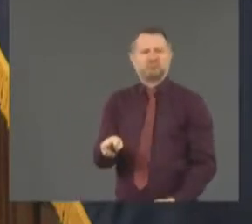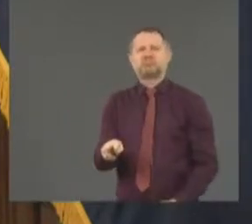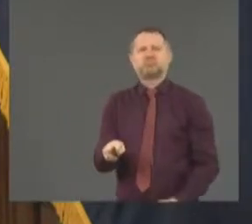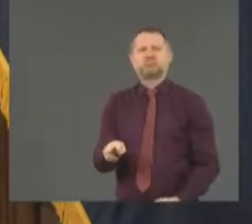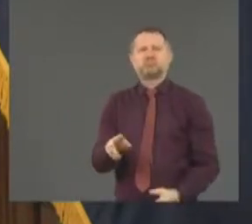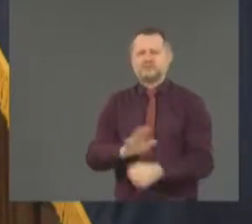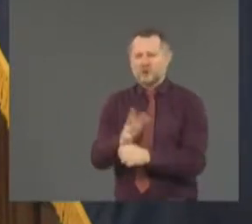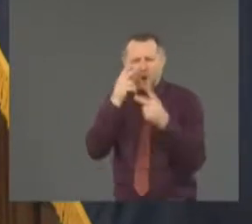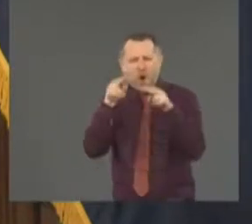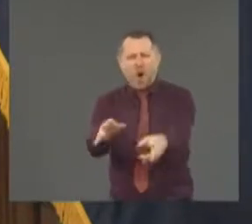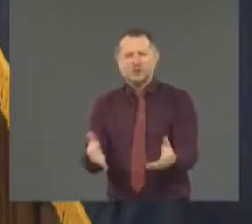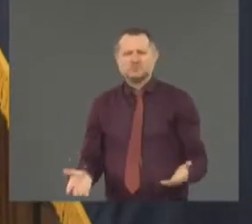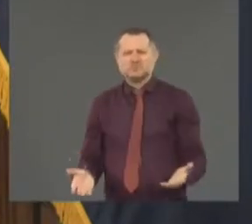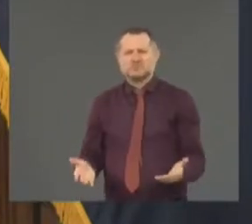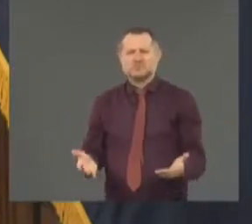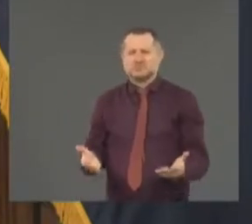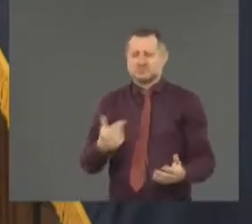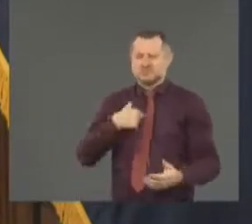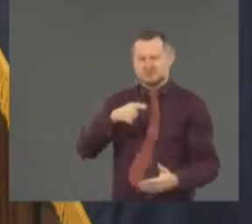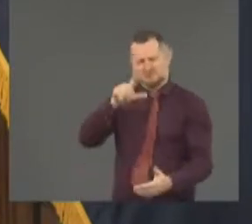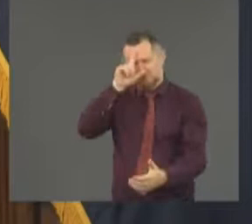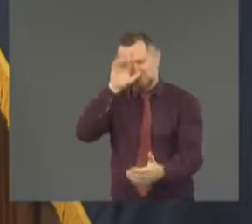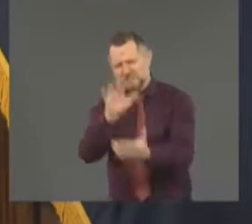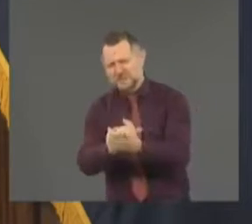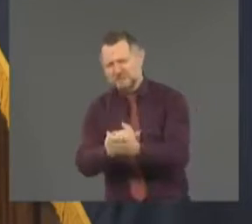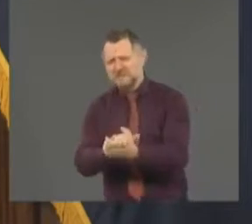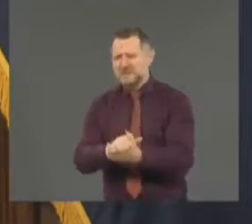I believe the mayor